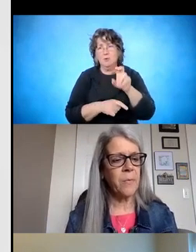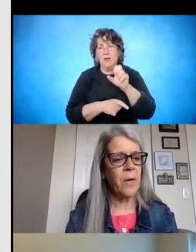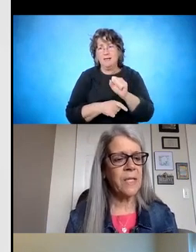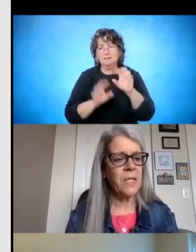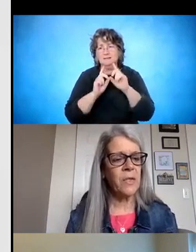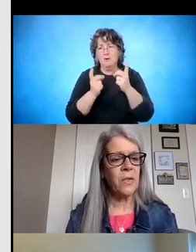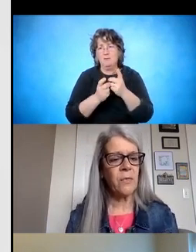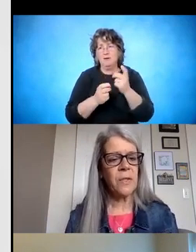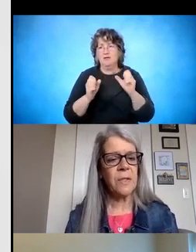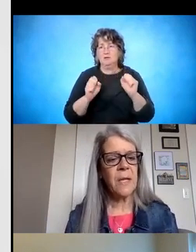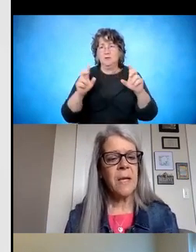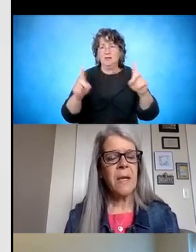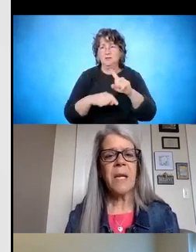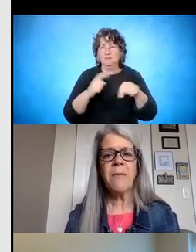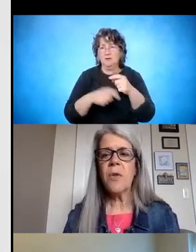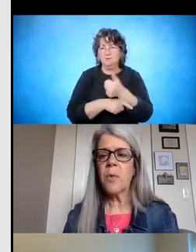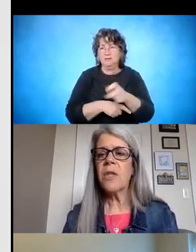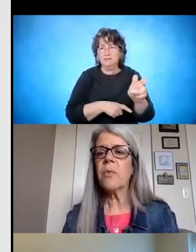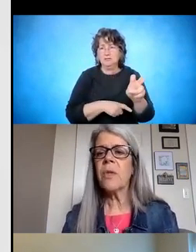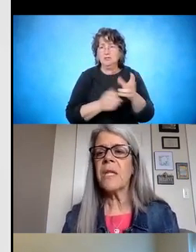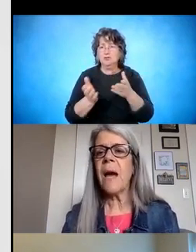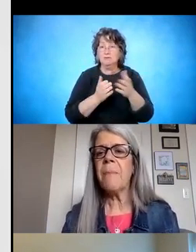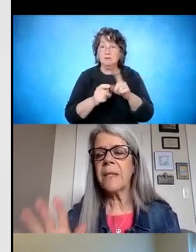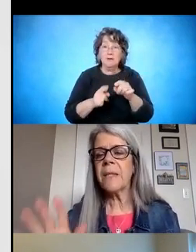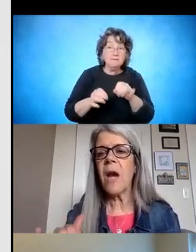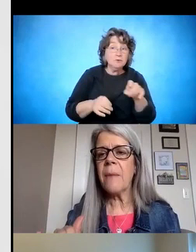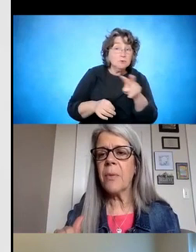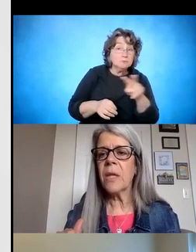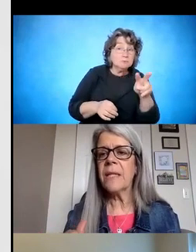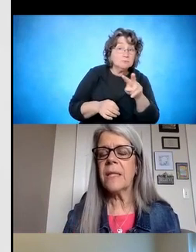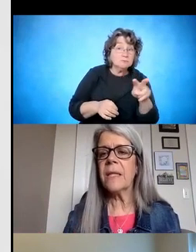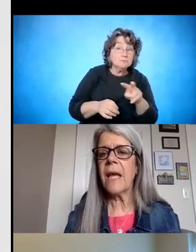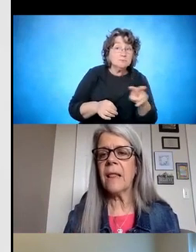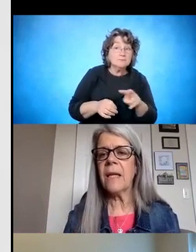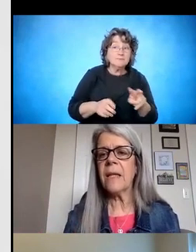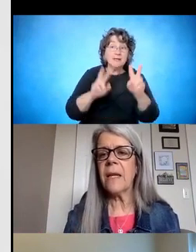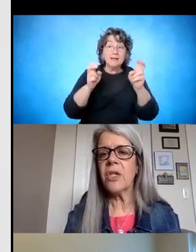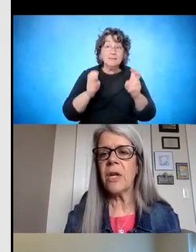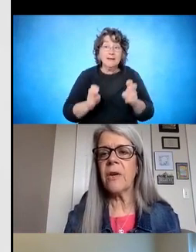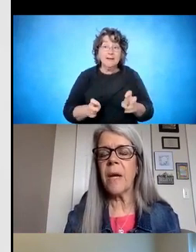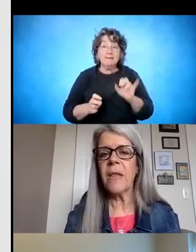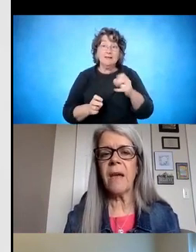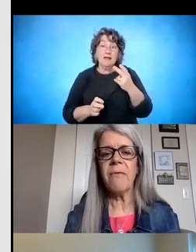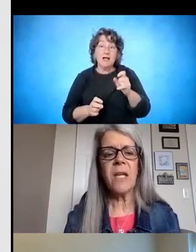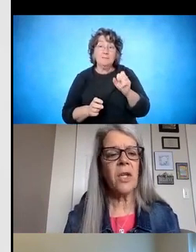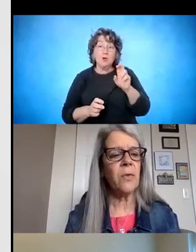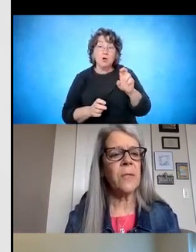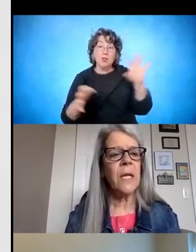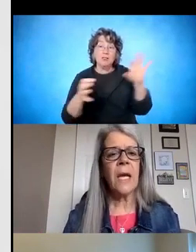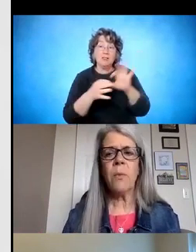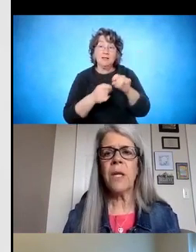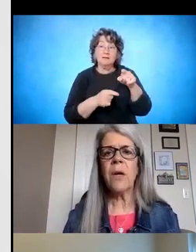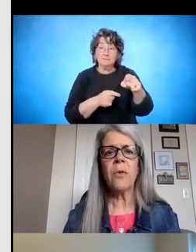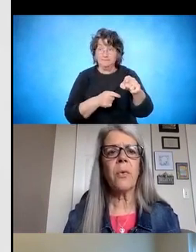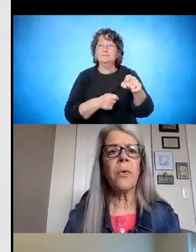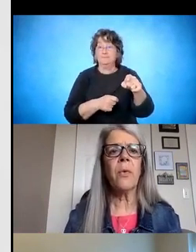transition services. But if you read through the topics, they're hyperlinked in that link that I shared about the FAQs.